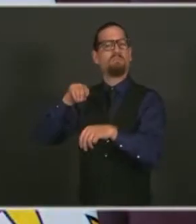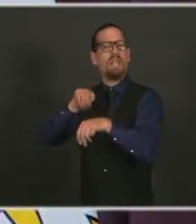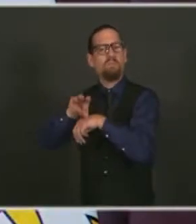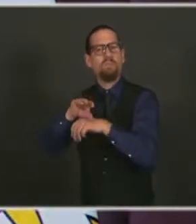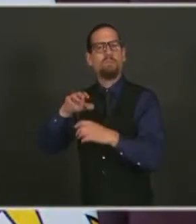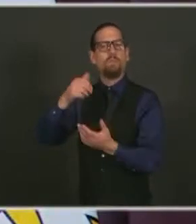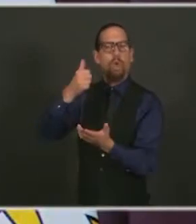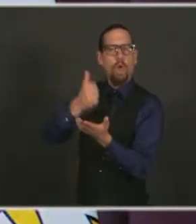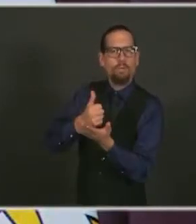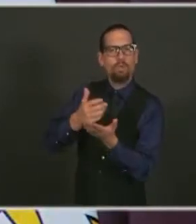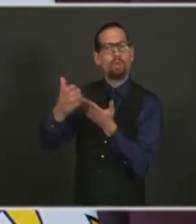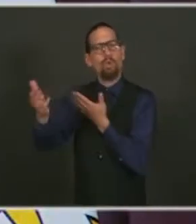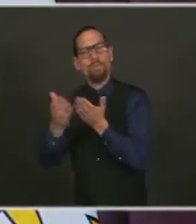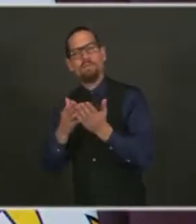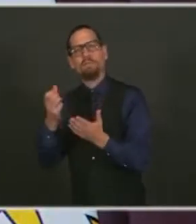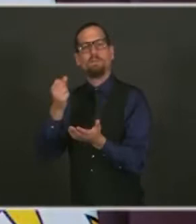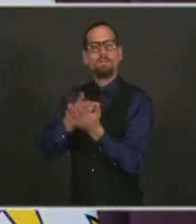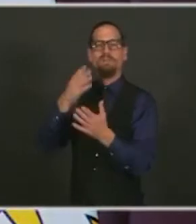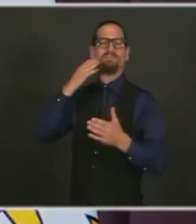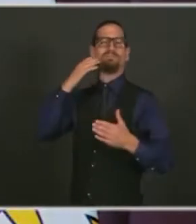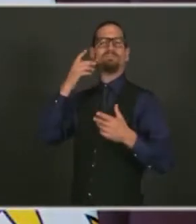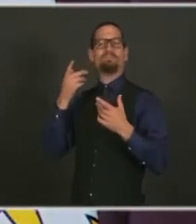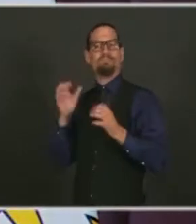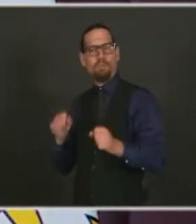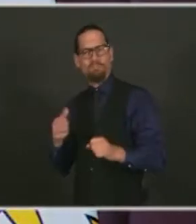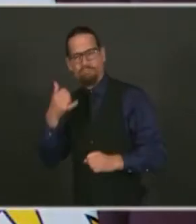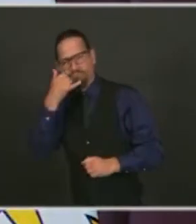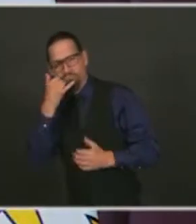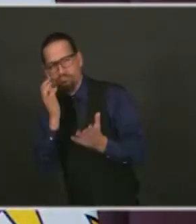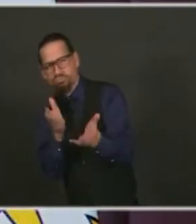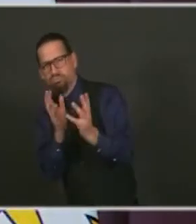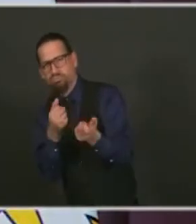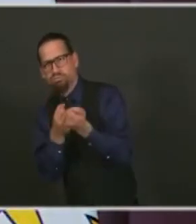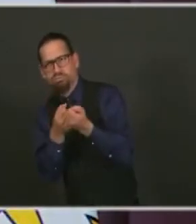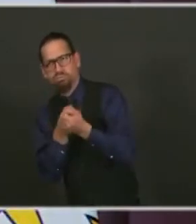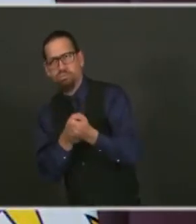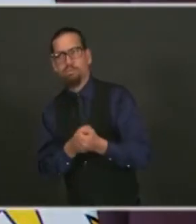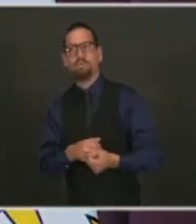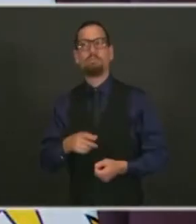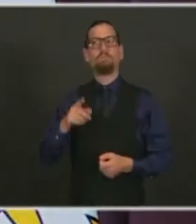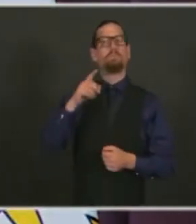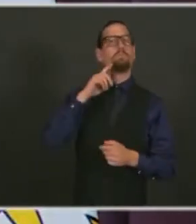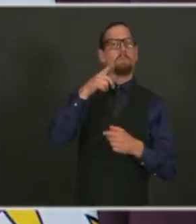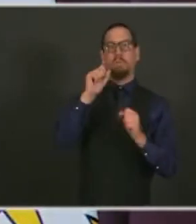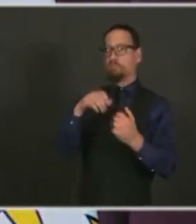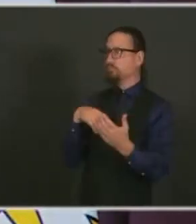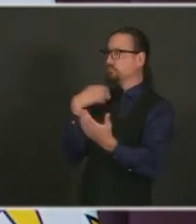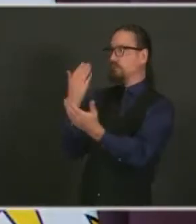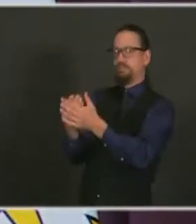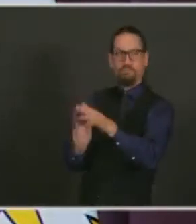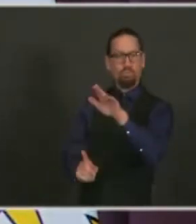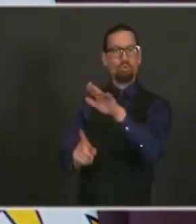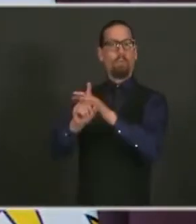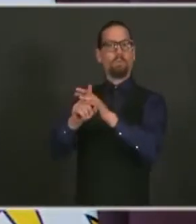center to get connected to support. It's located at 975 Waterman Avenue in East Providence.